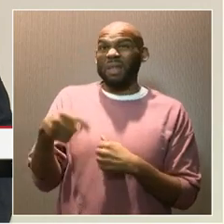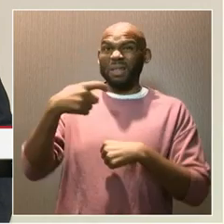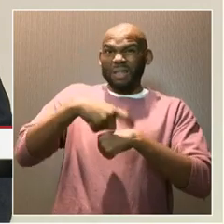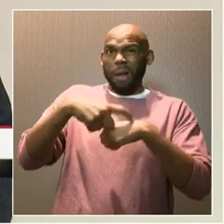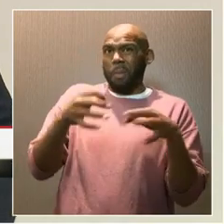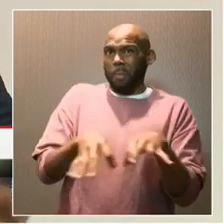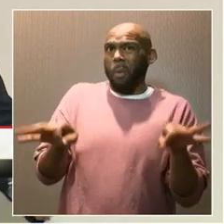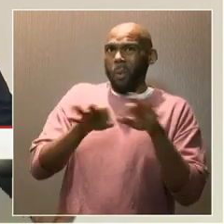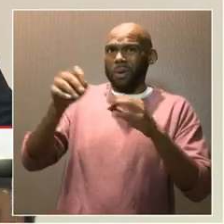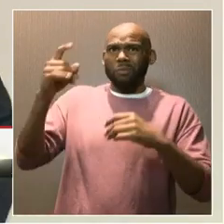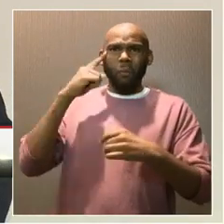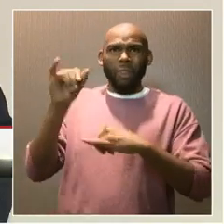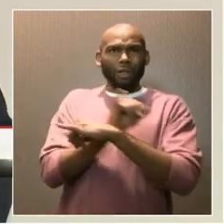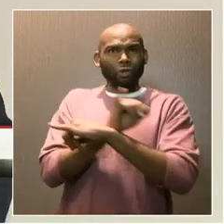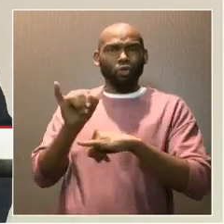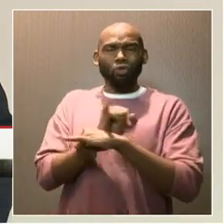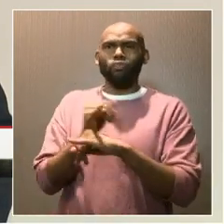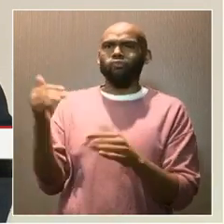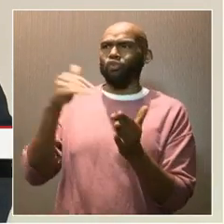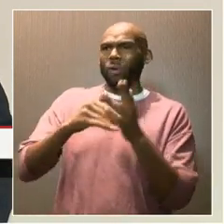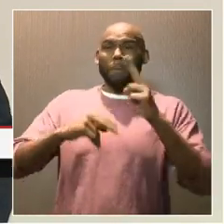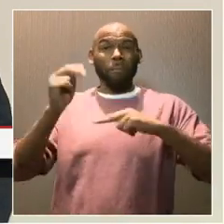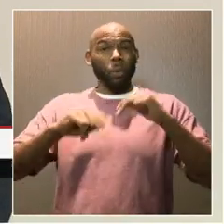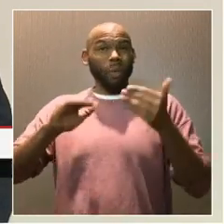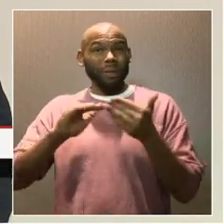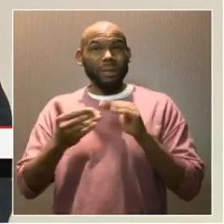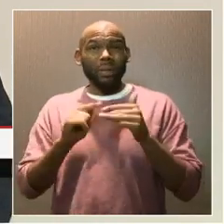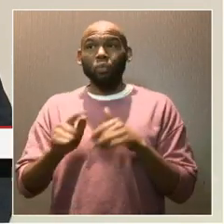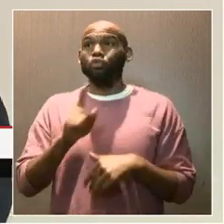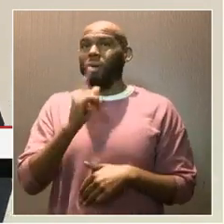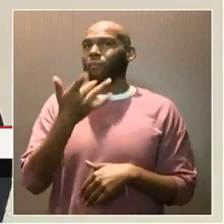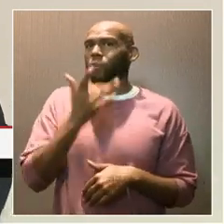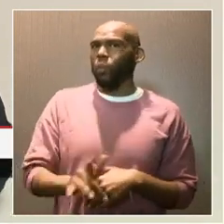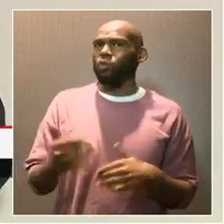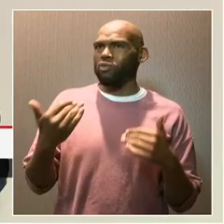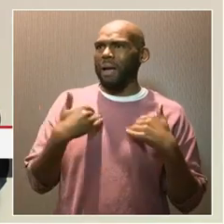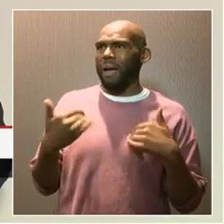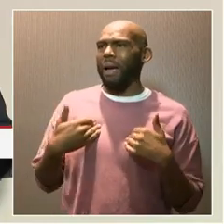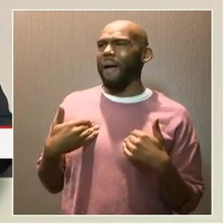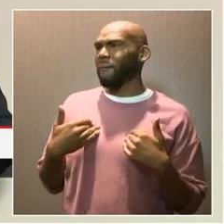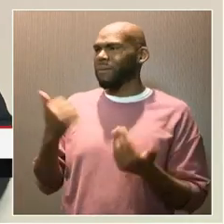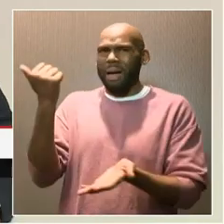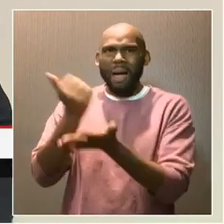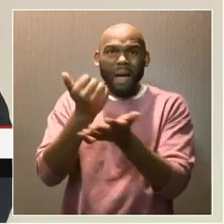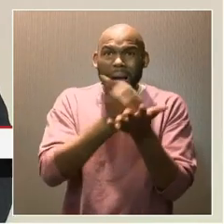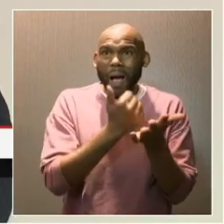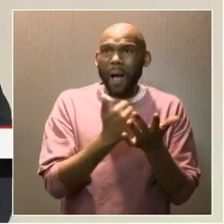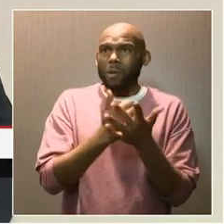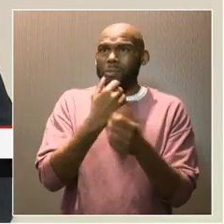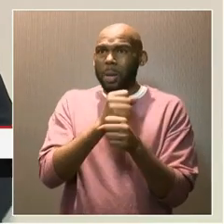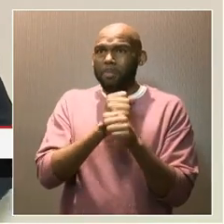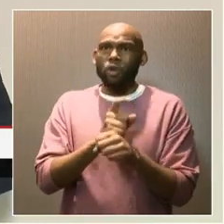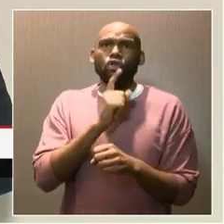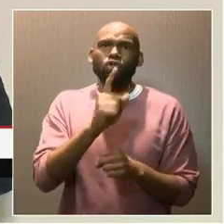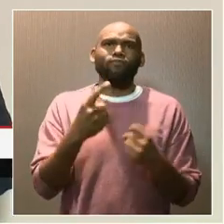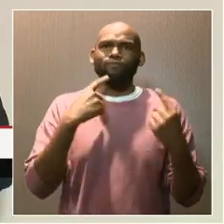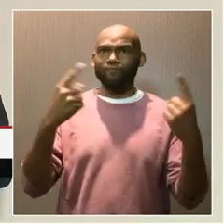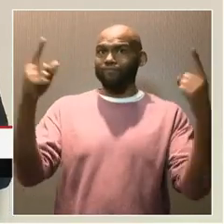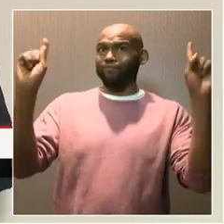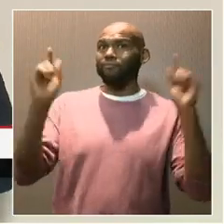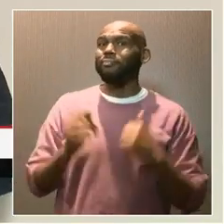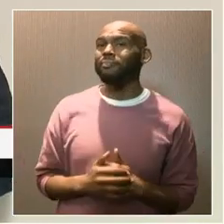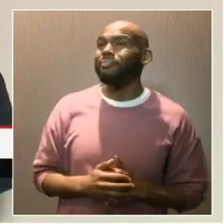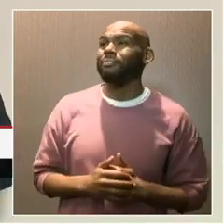our industry. We need to rebuild the city. And we're just fortunate to have Dominique's of the world to help make certain we welcome guests to D.C.